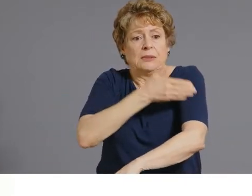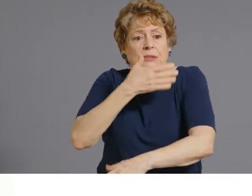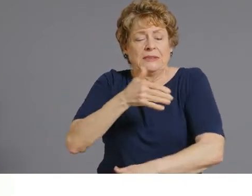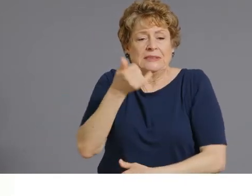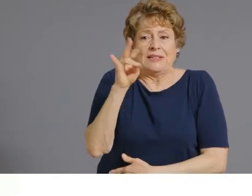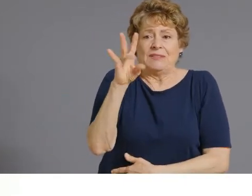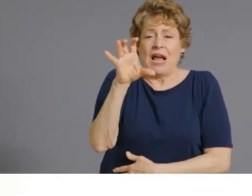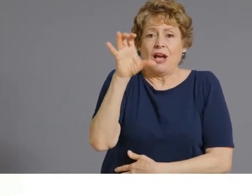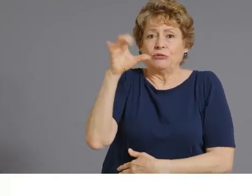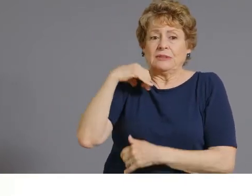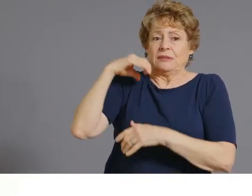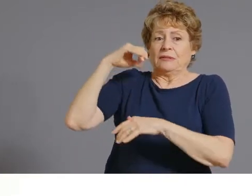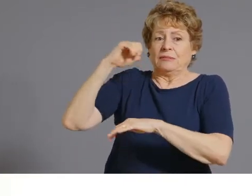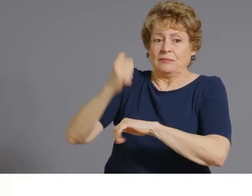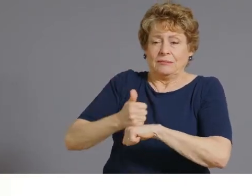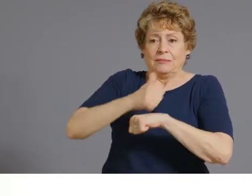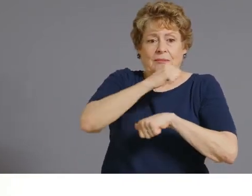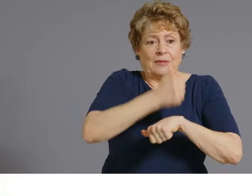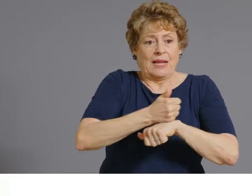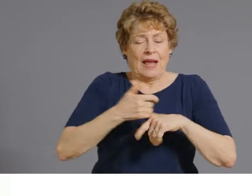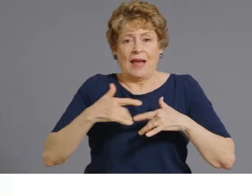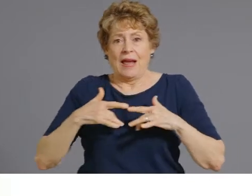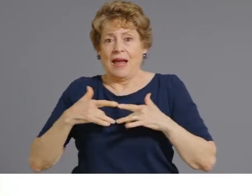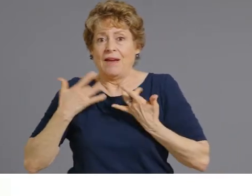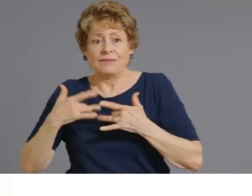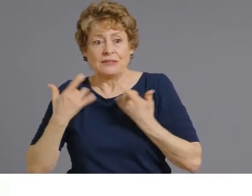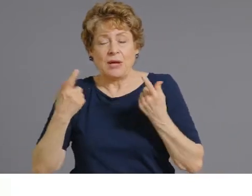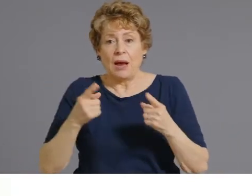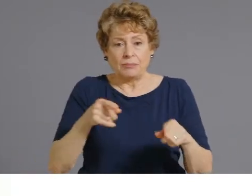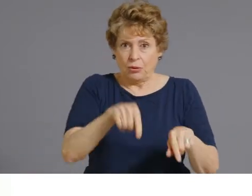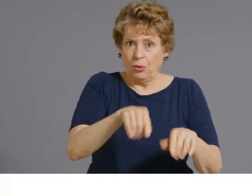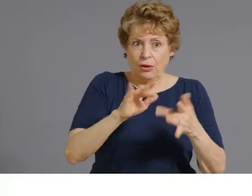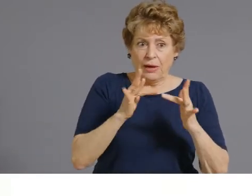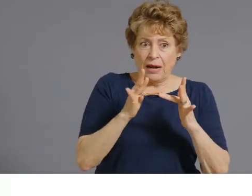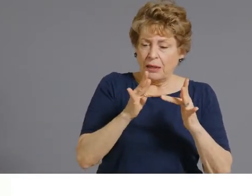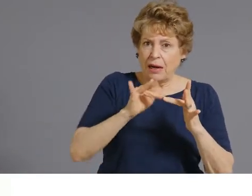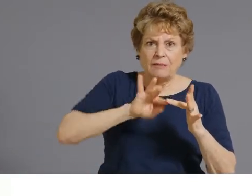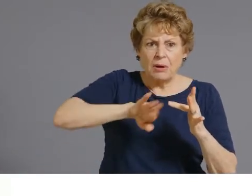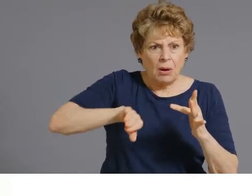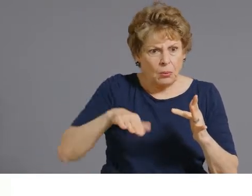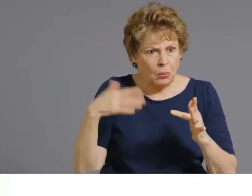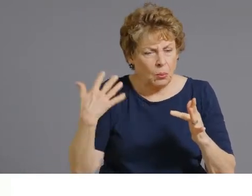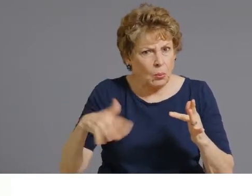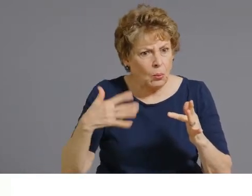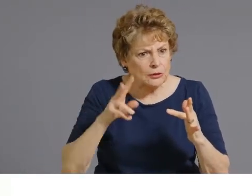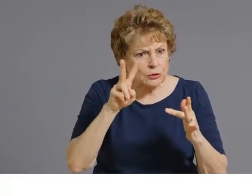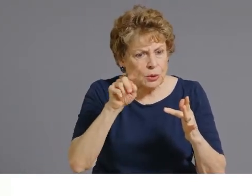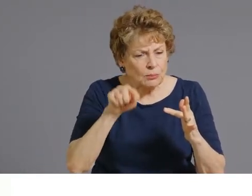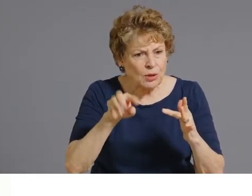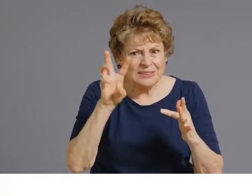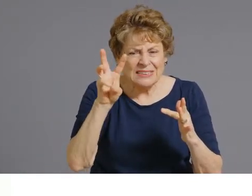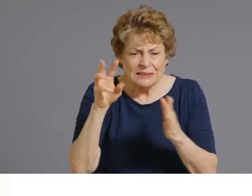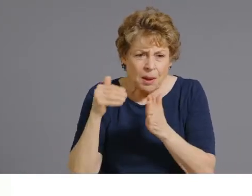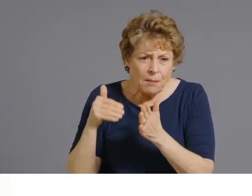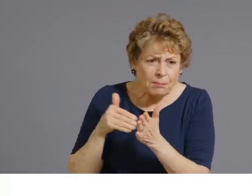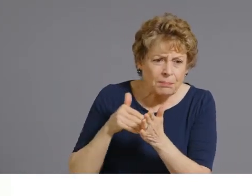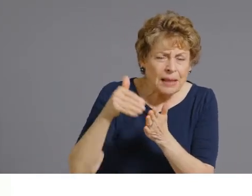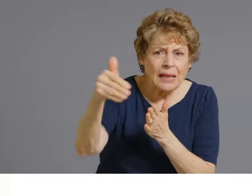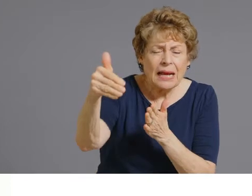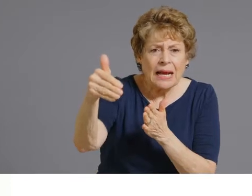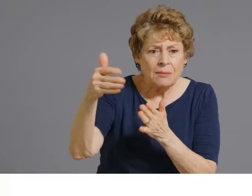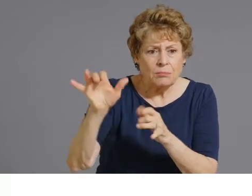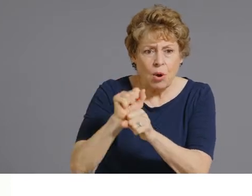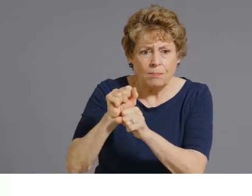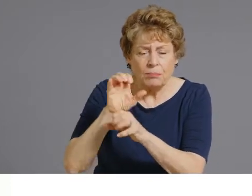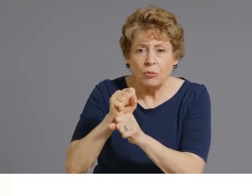uh patients in booking 2.6 million appointments to date and so um